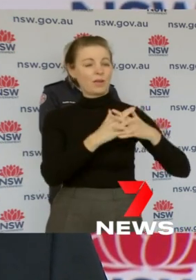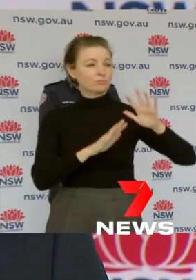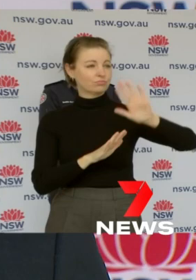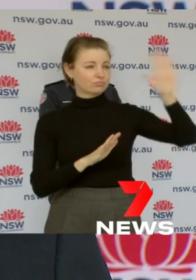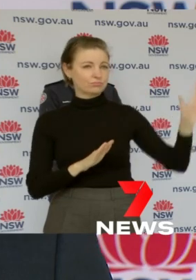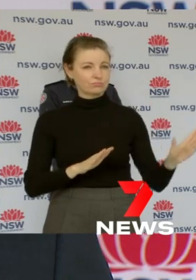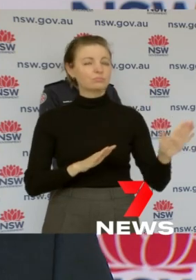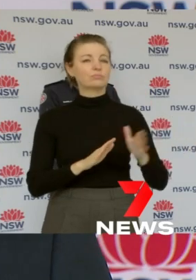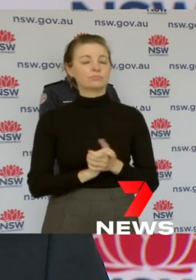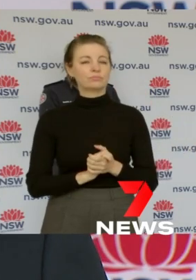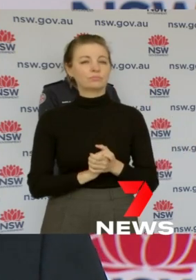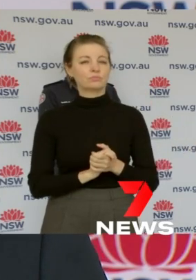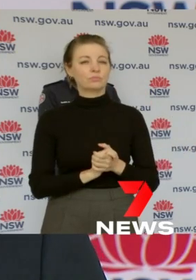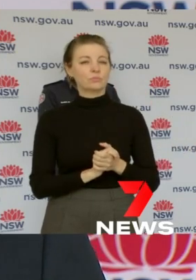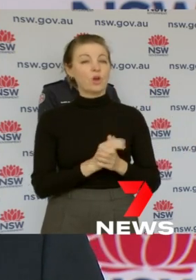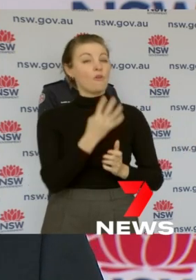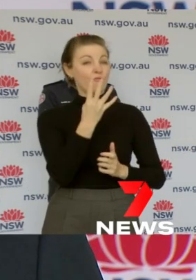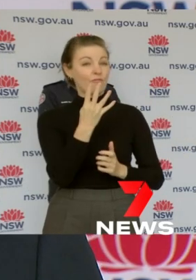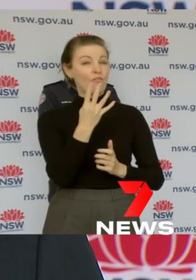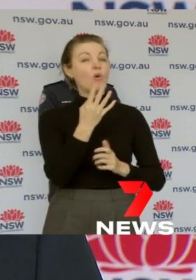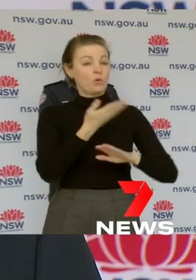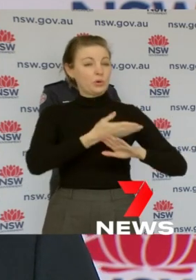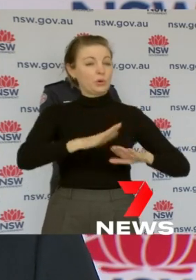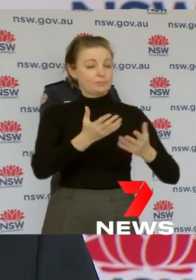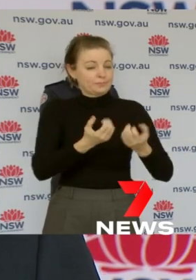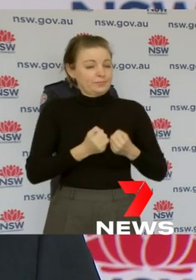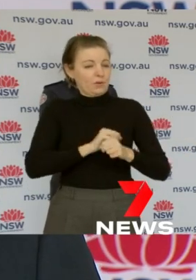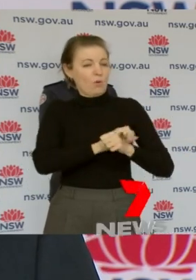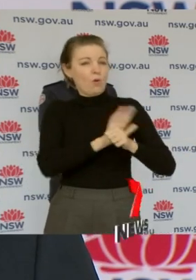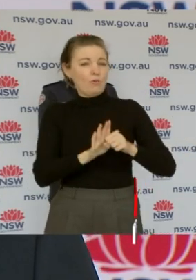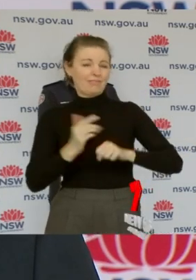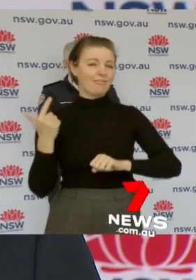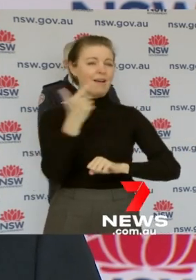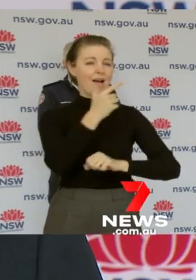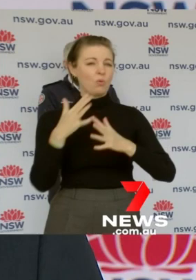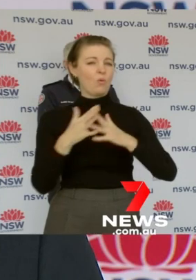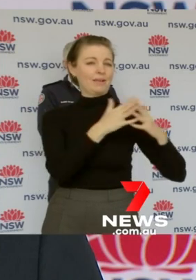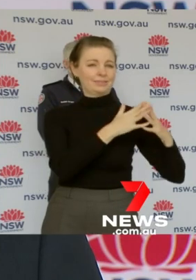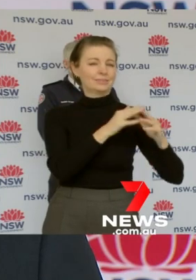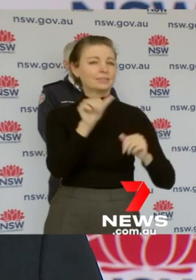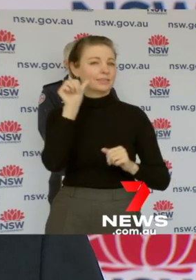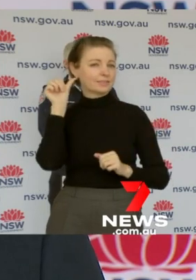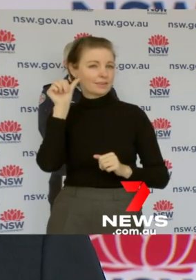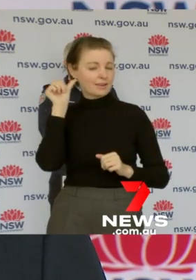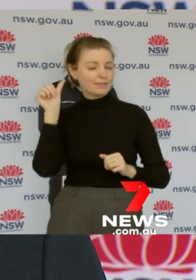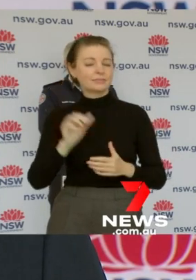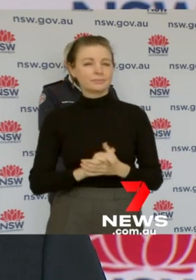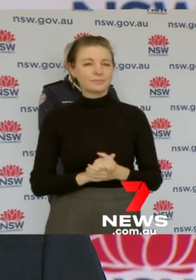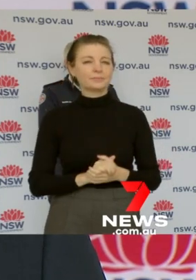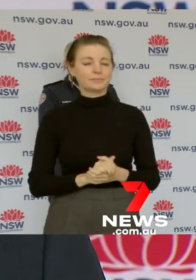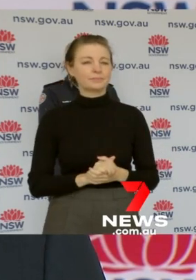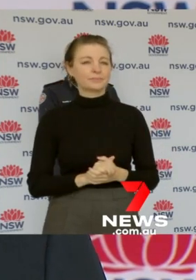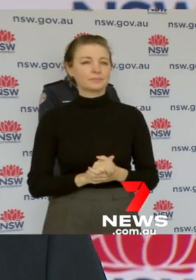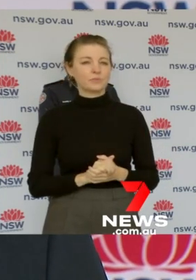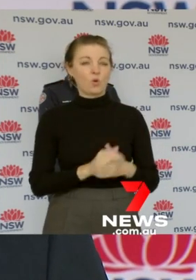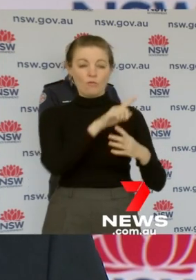There were four new cases in the far west of the state, 2 8pm last night. All